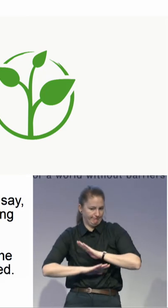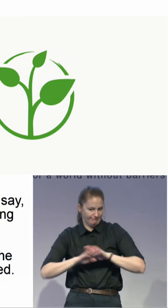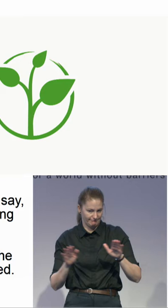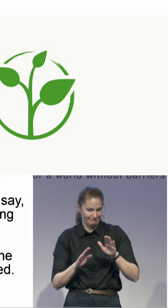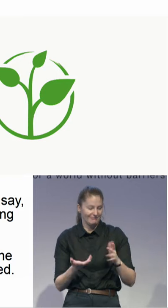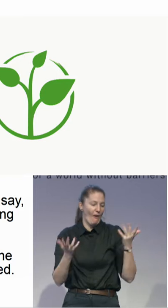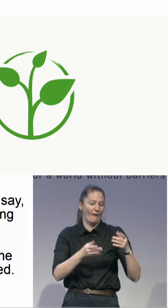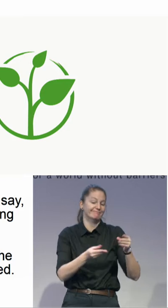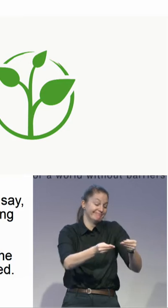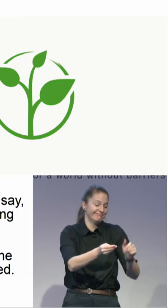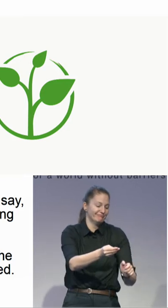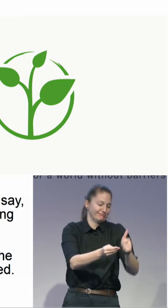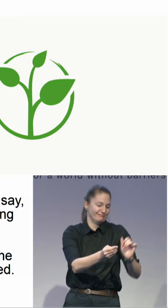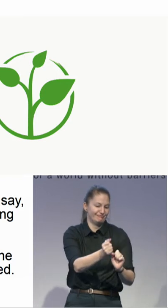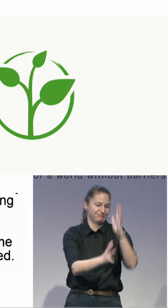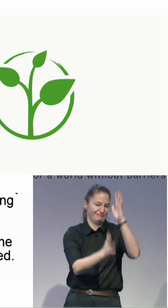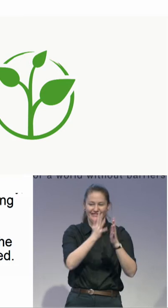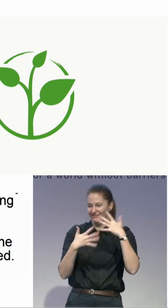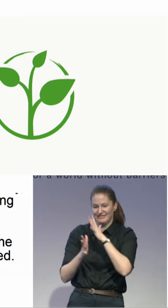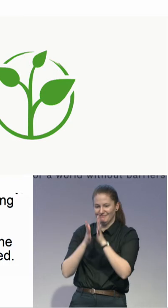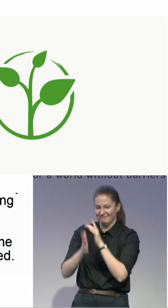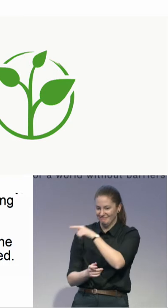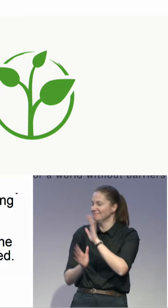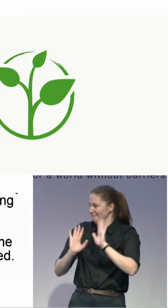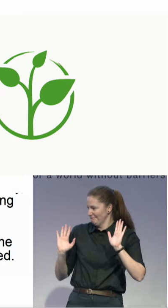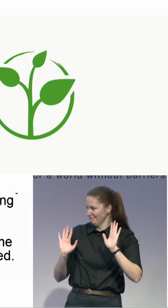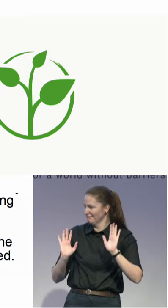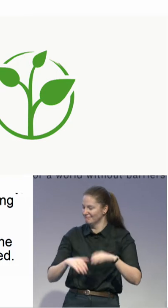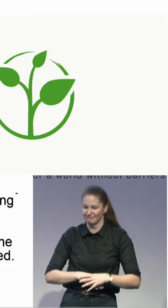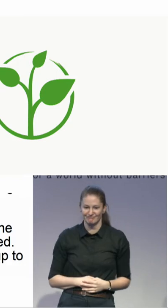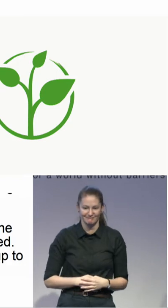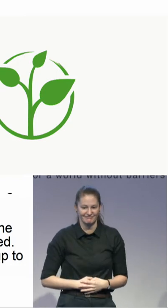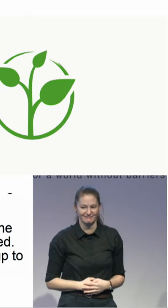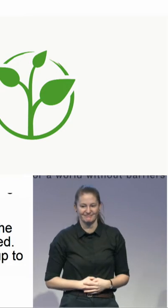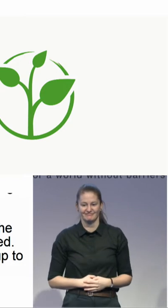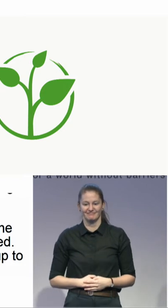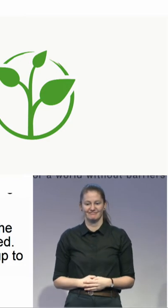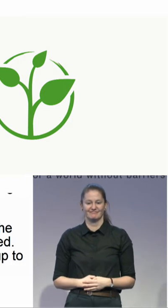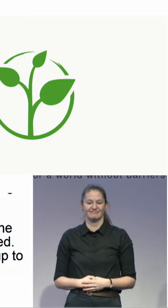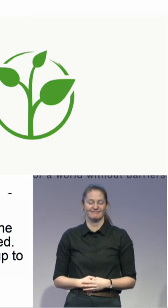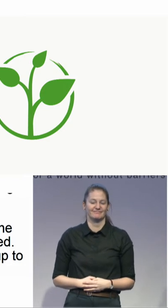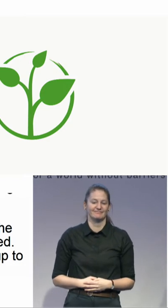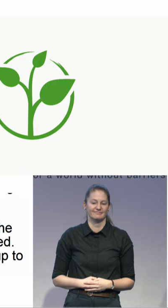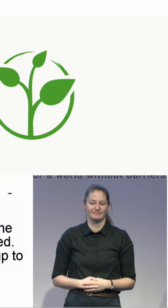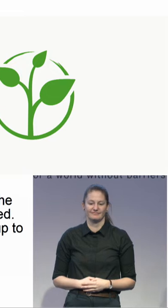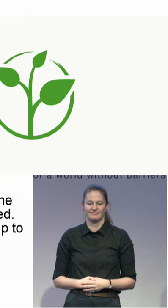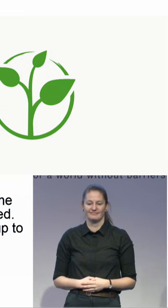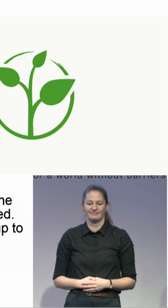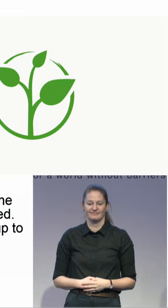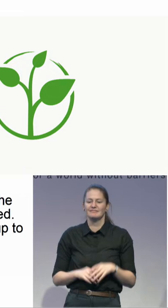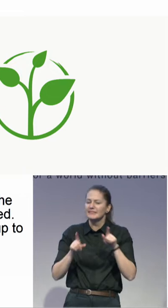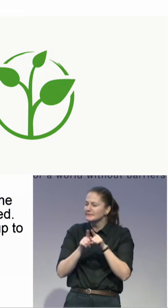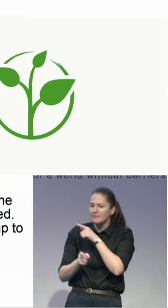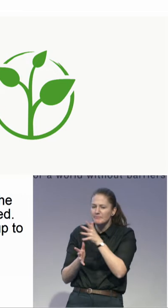decision is up to the person, right? And one thing I also heard was, as an argument for governments maybe,